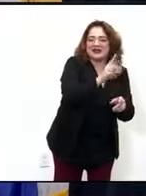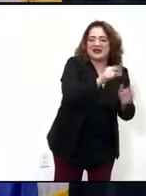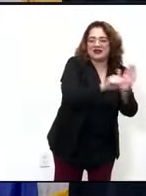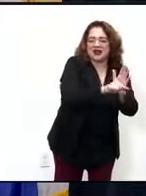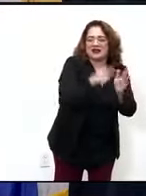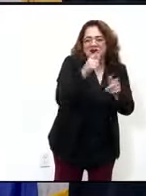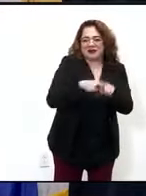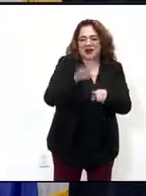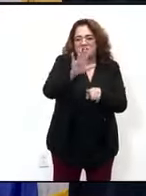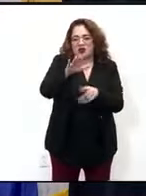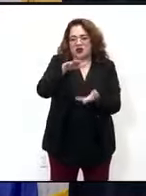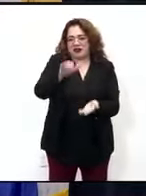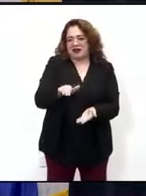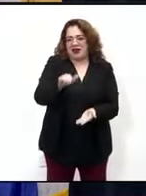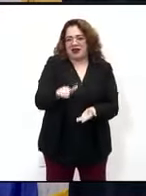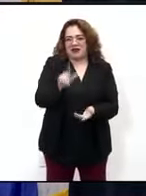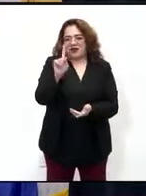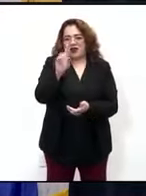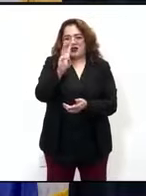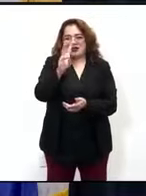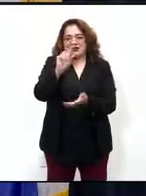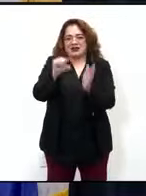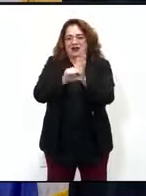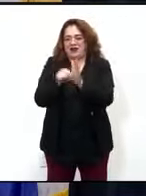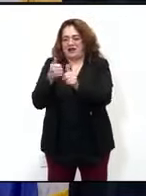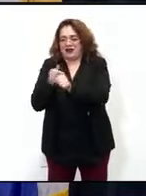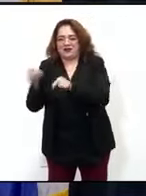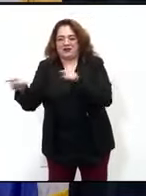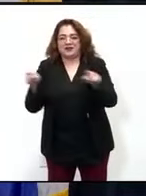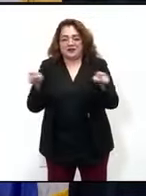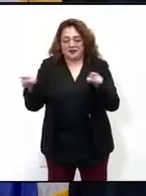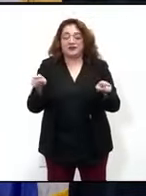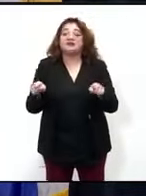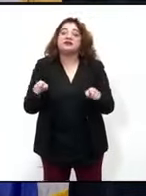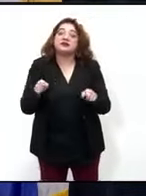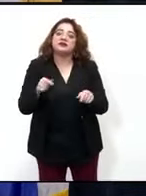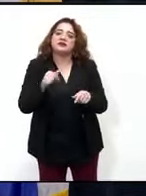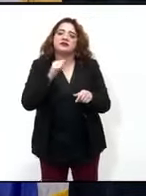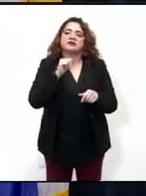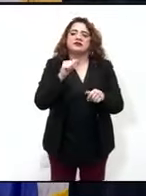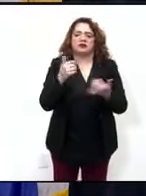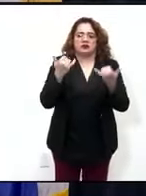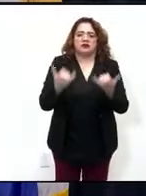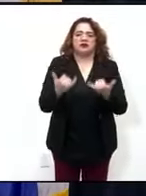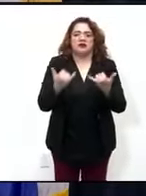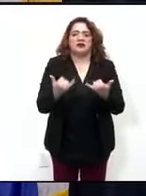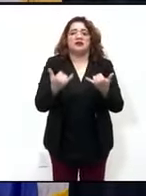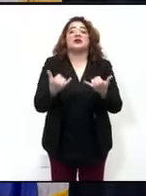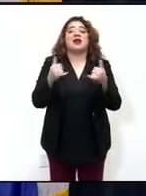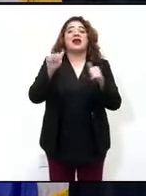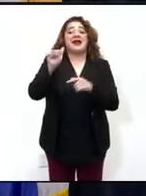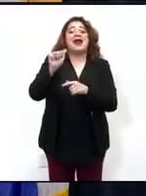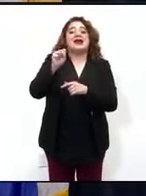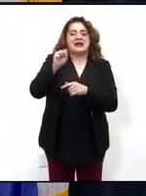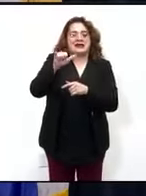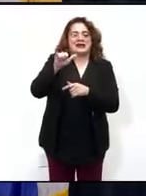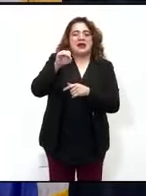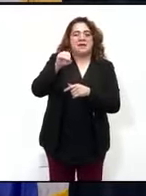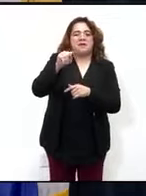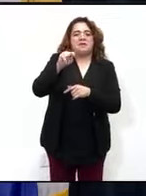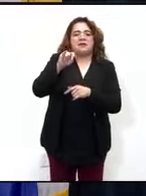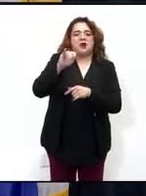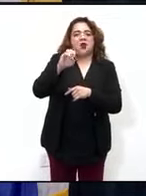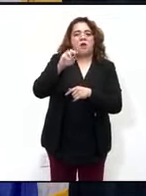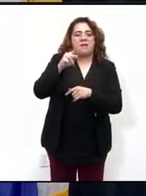What that looks like it is not required by the state or by the California Department of Public Health for us to have asymptomatic testing but as an